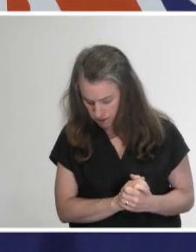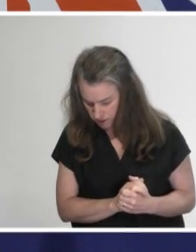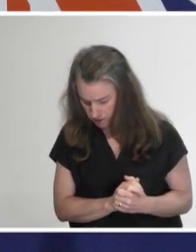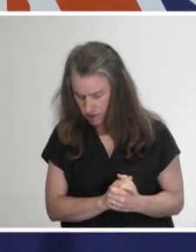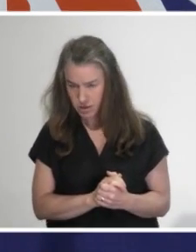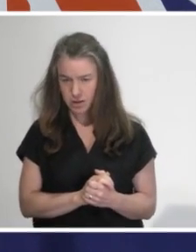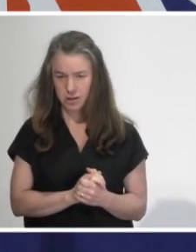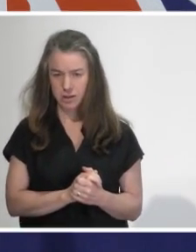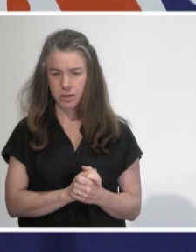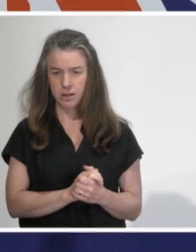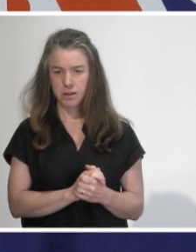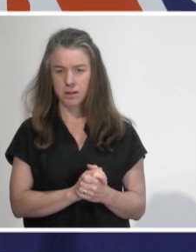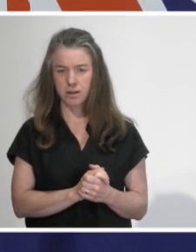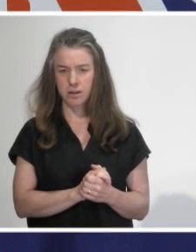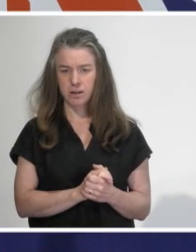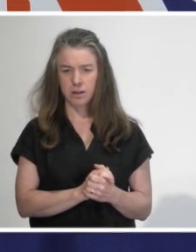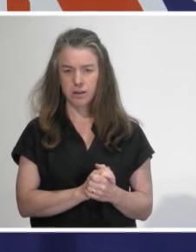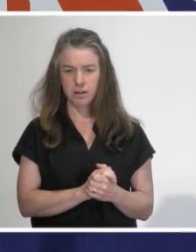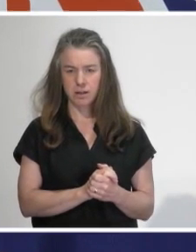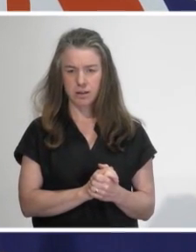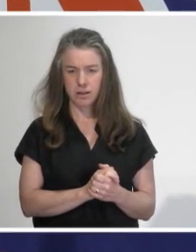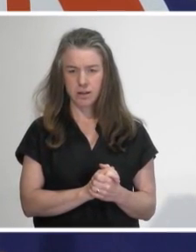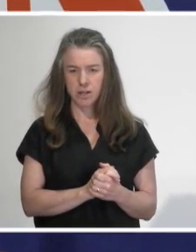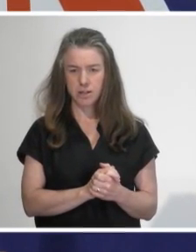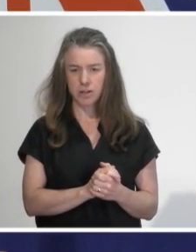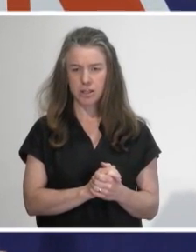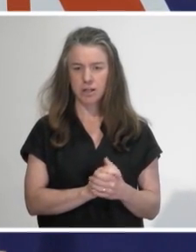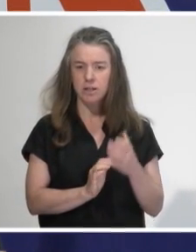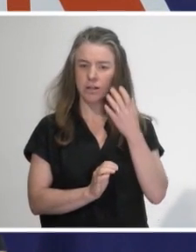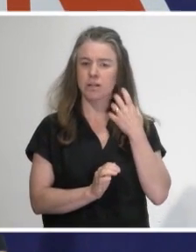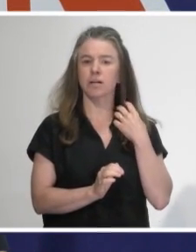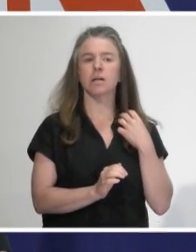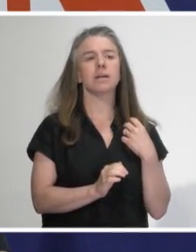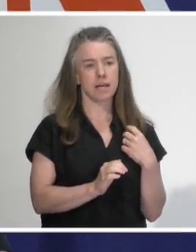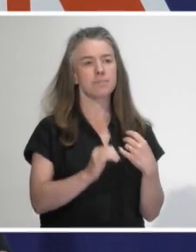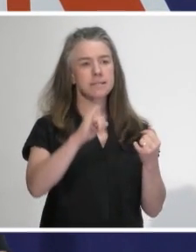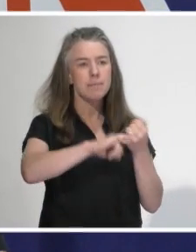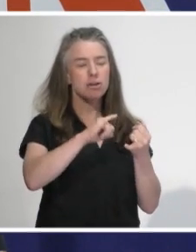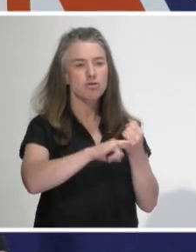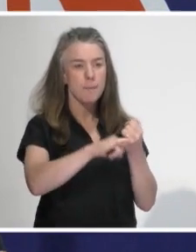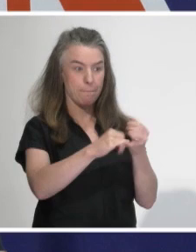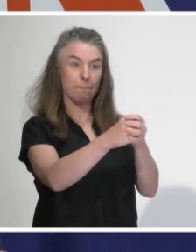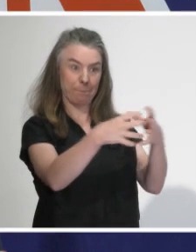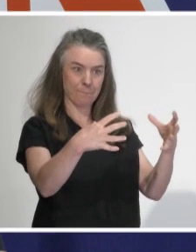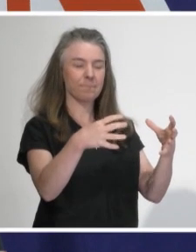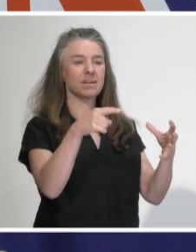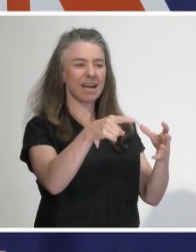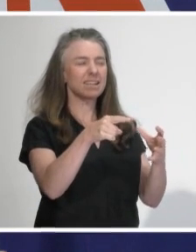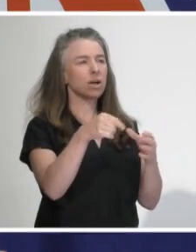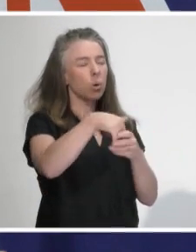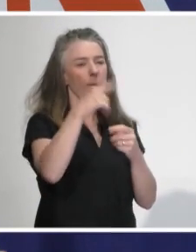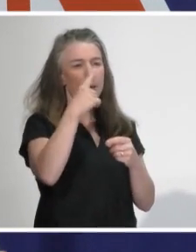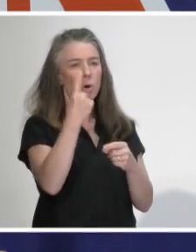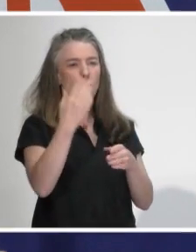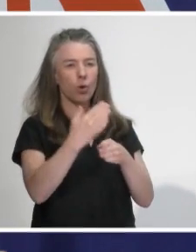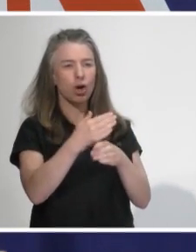that is probably better described as a community cluster that includes some people who work at Spectrum